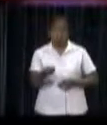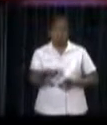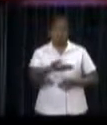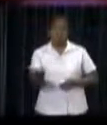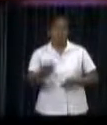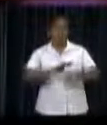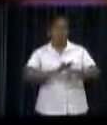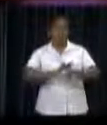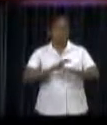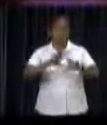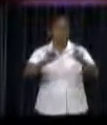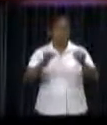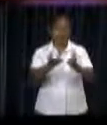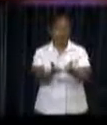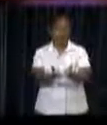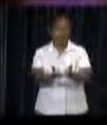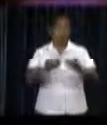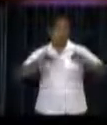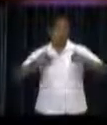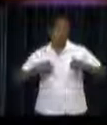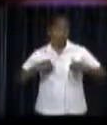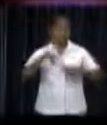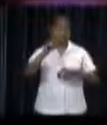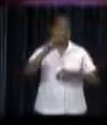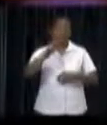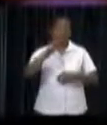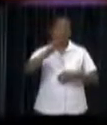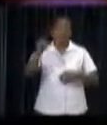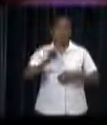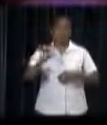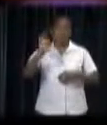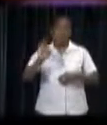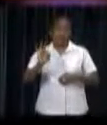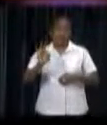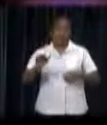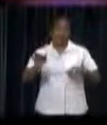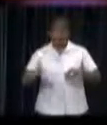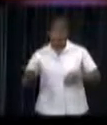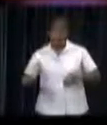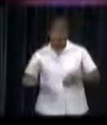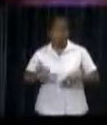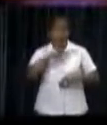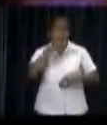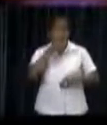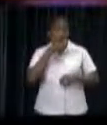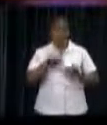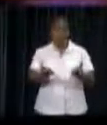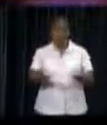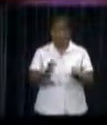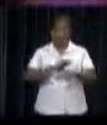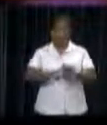who already are insured at the State Insurance Fund, SZF, with their children, do not fall